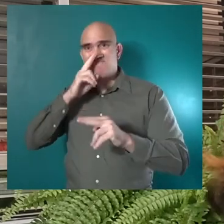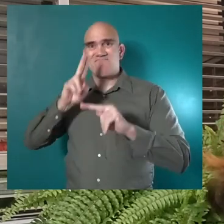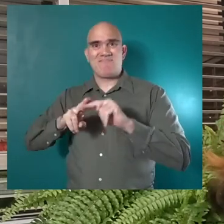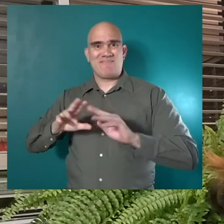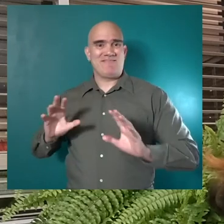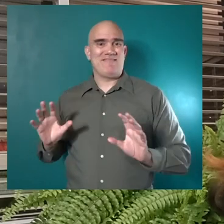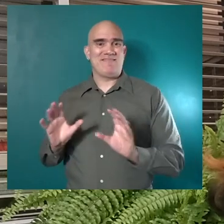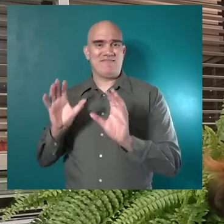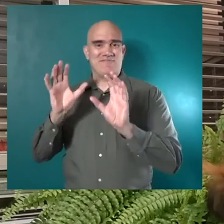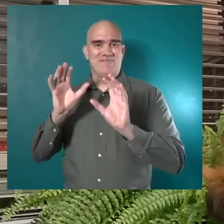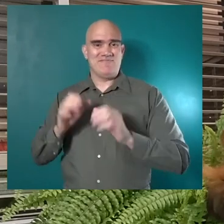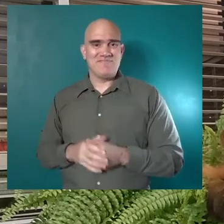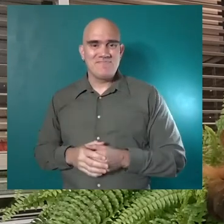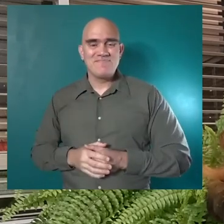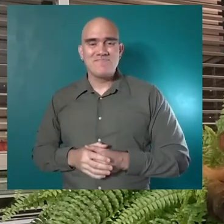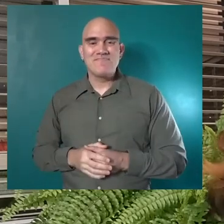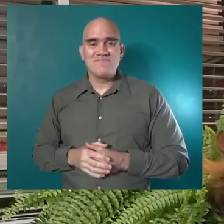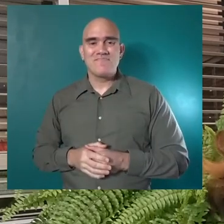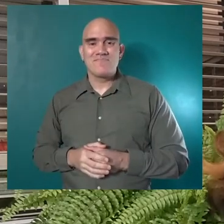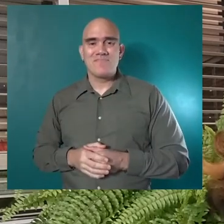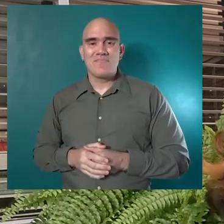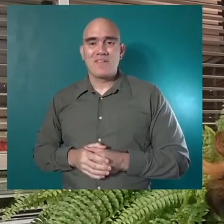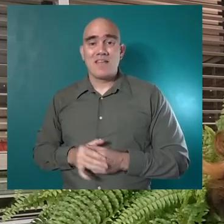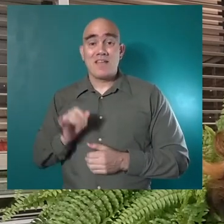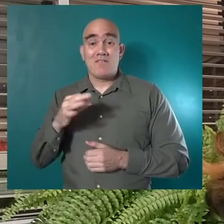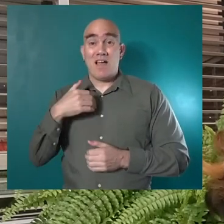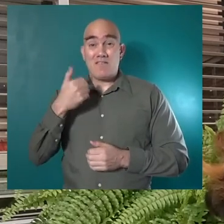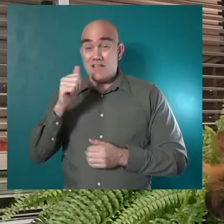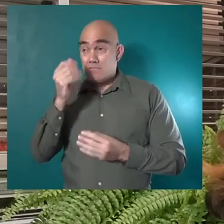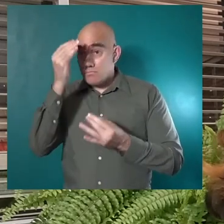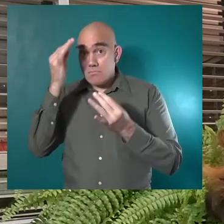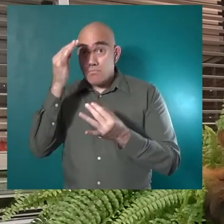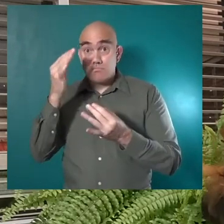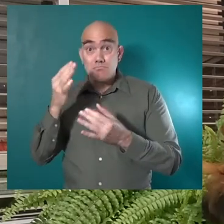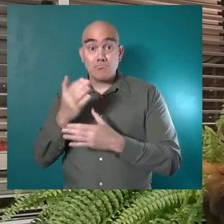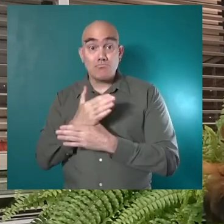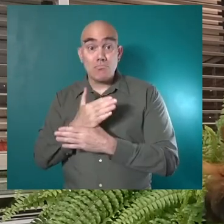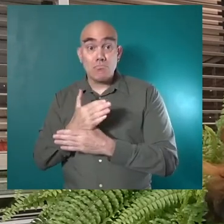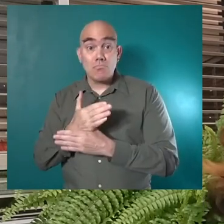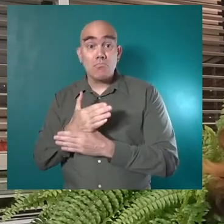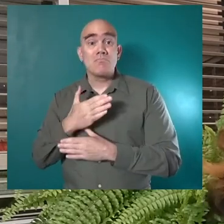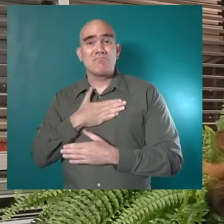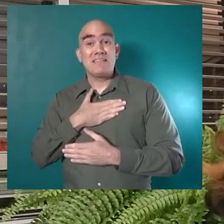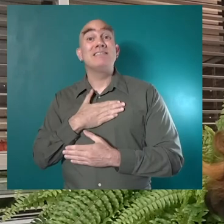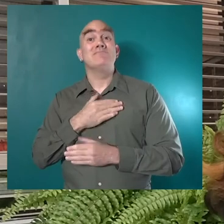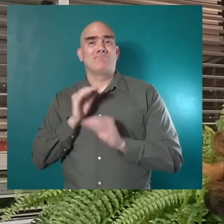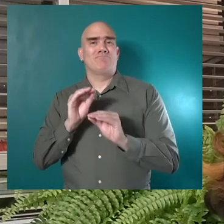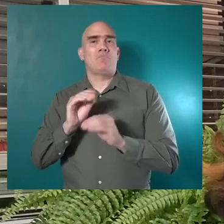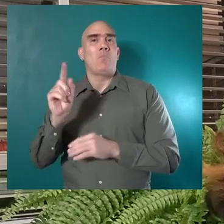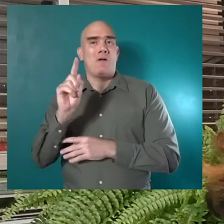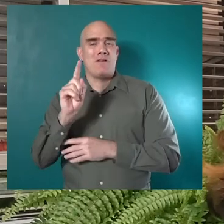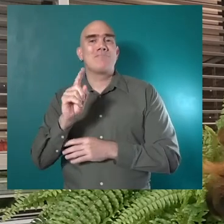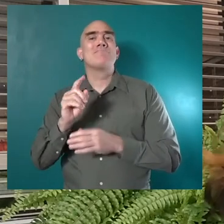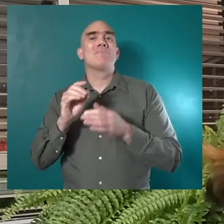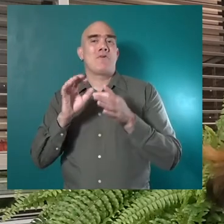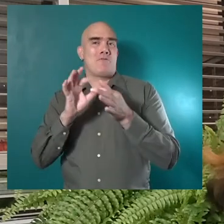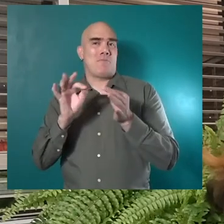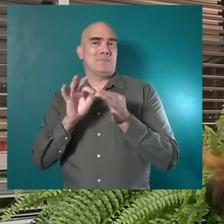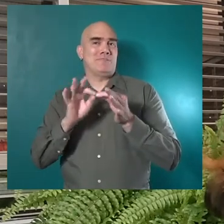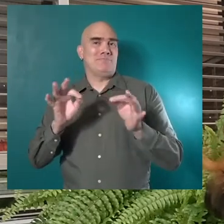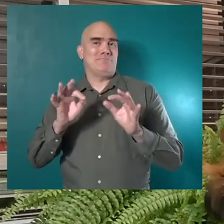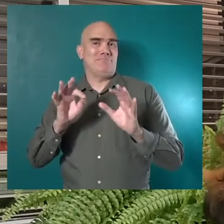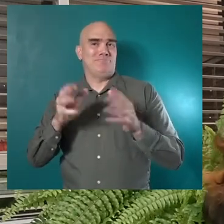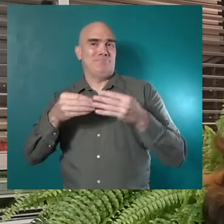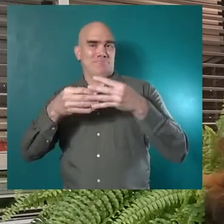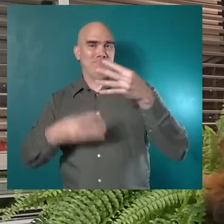for some fun activities. If you have any thoughts to share, please